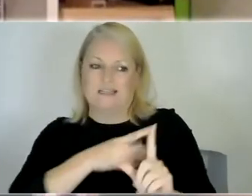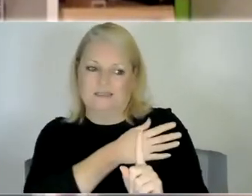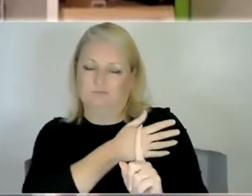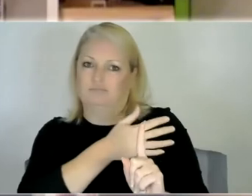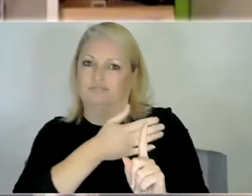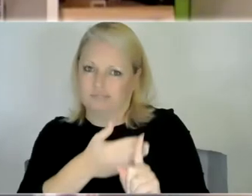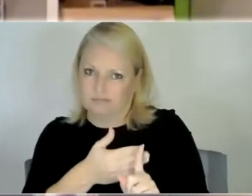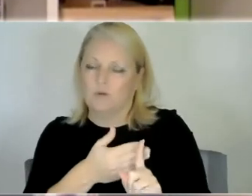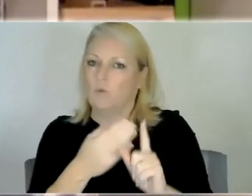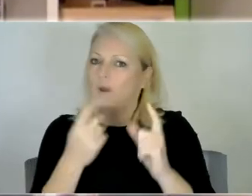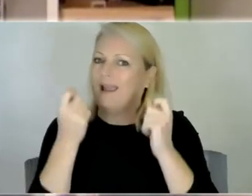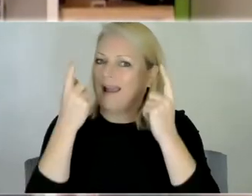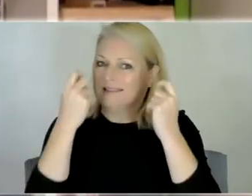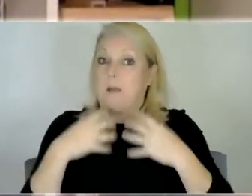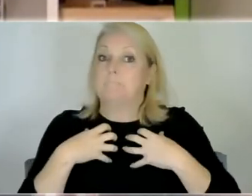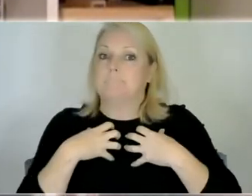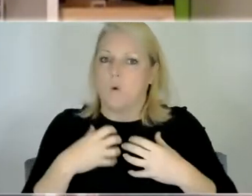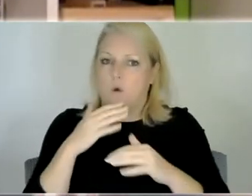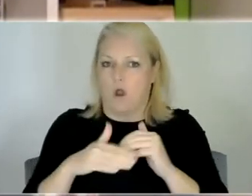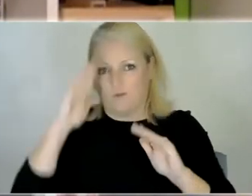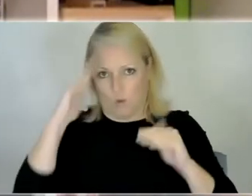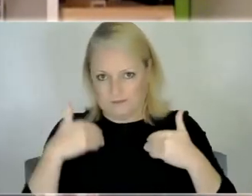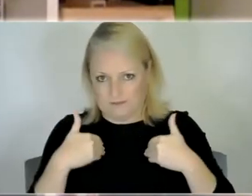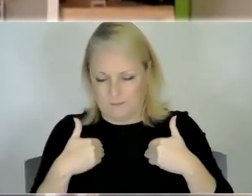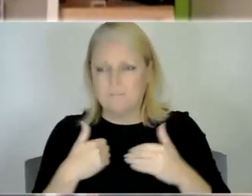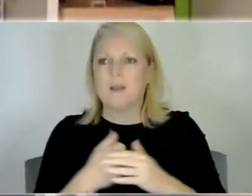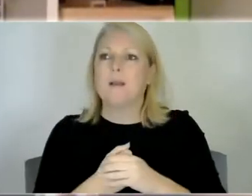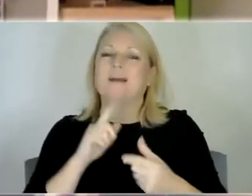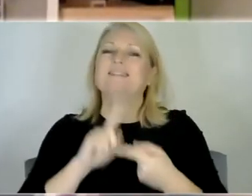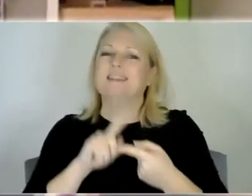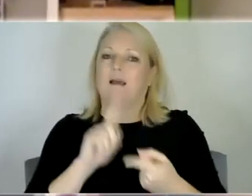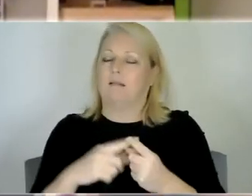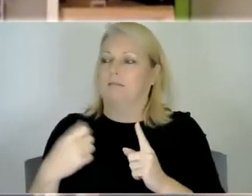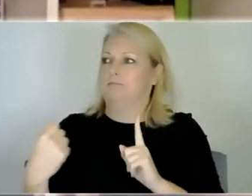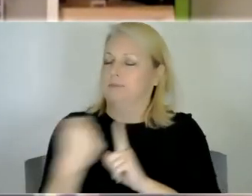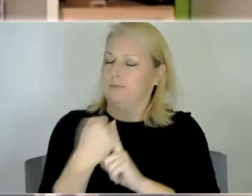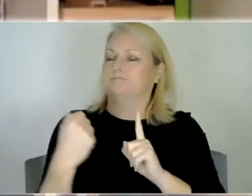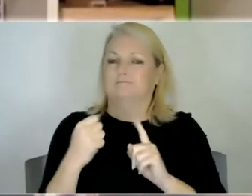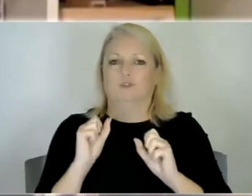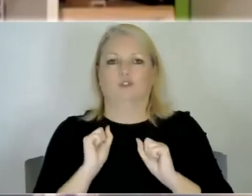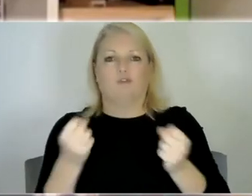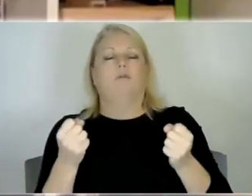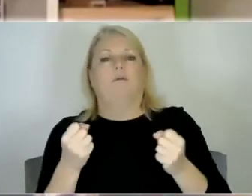is but I think it's still you know it still hits you it's still um